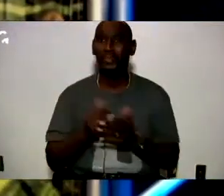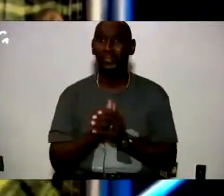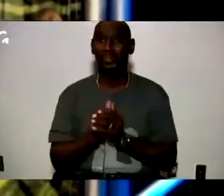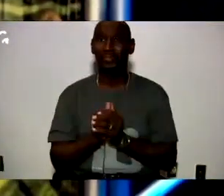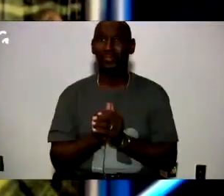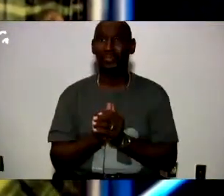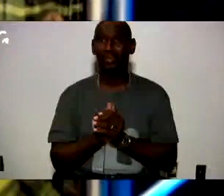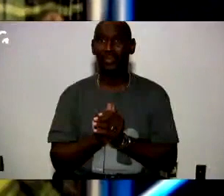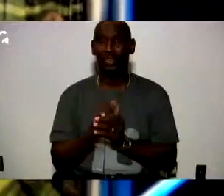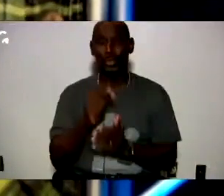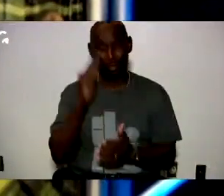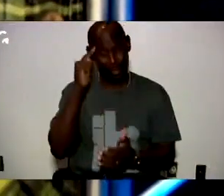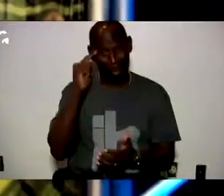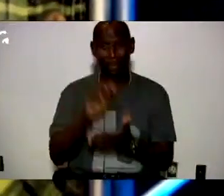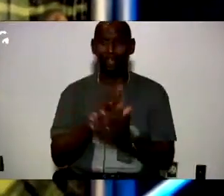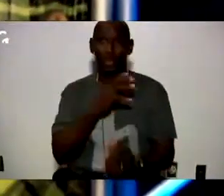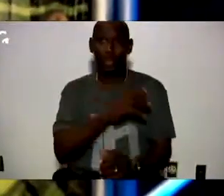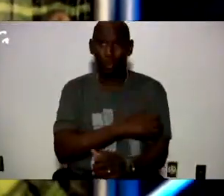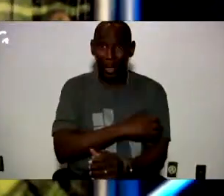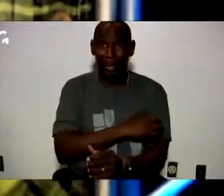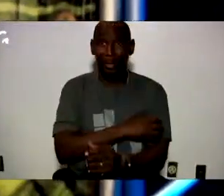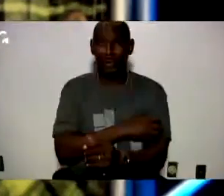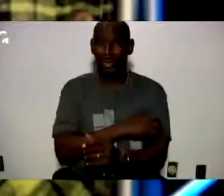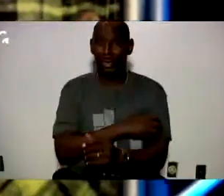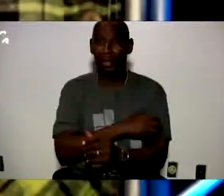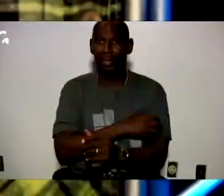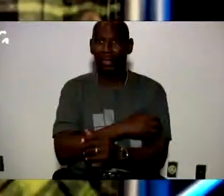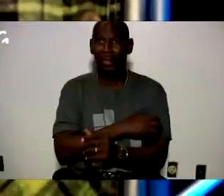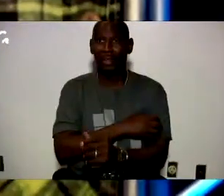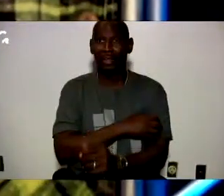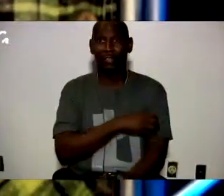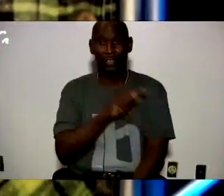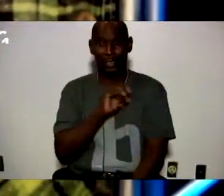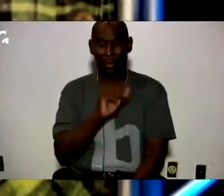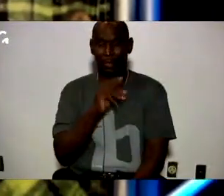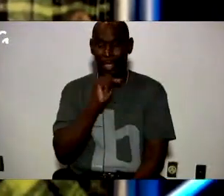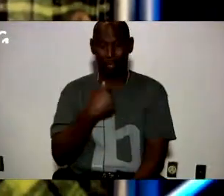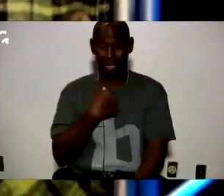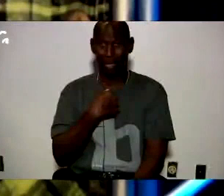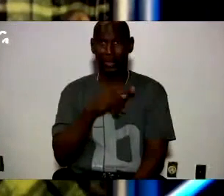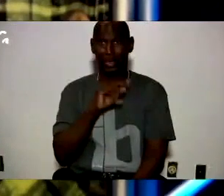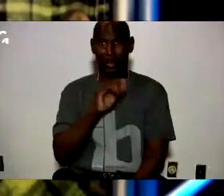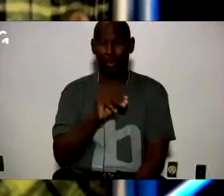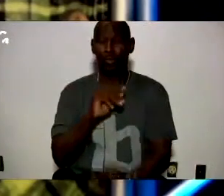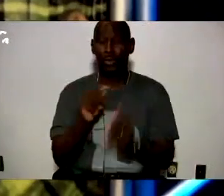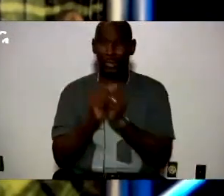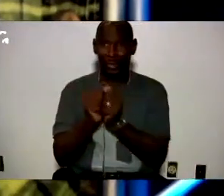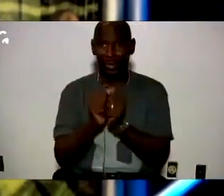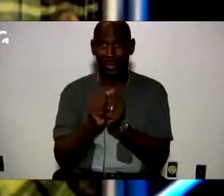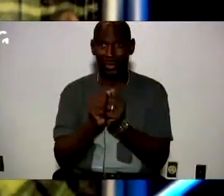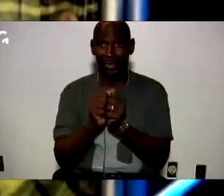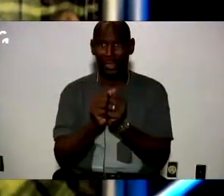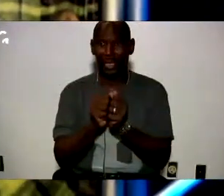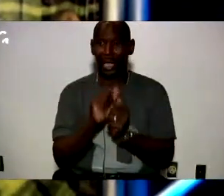I said you got to believe in the power of ten nine of them and me that's ten we're together okay and I said I'll